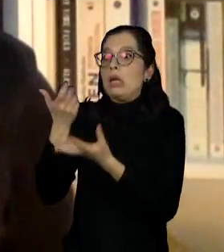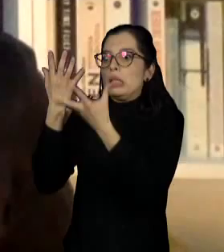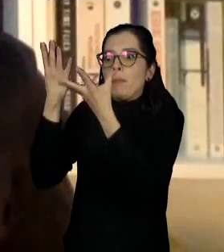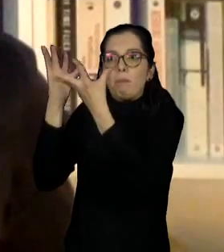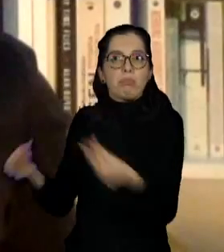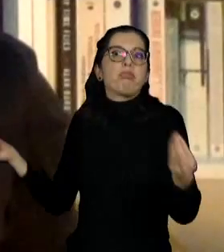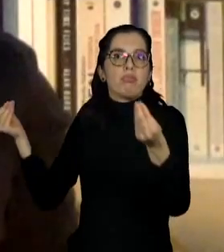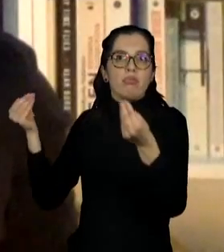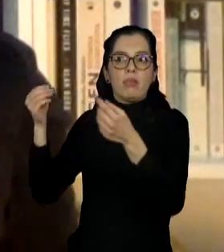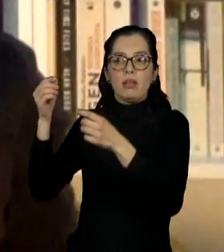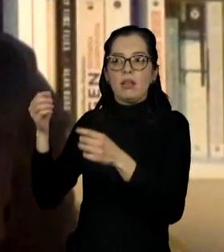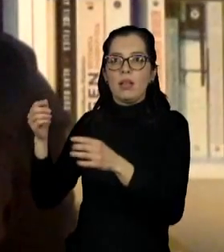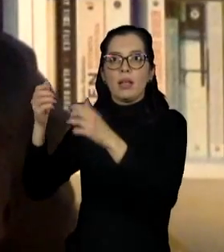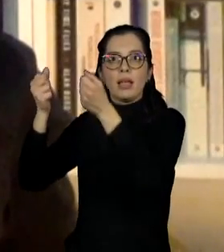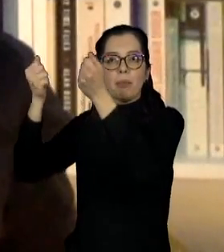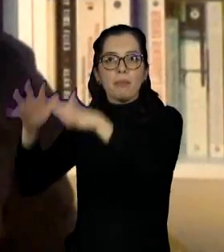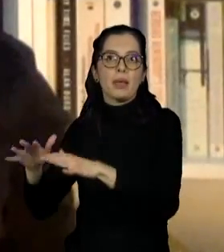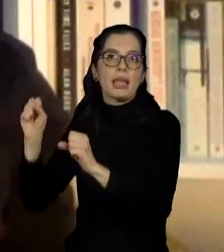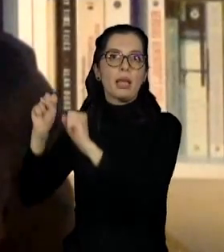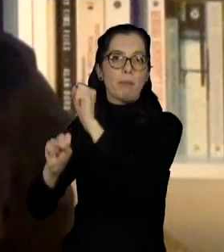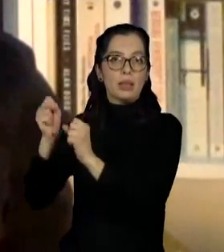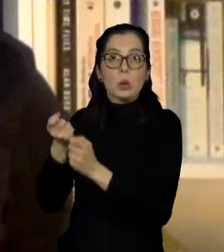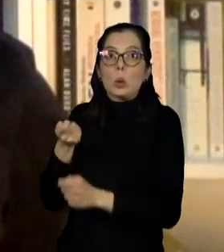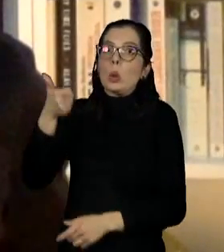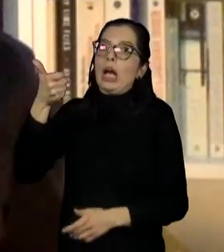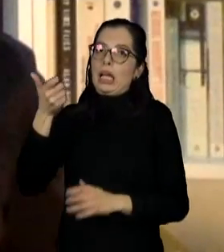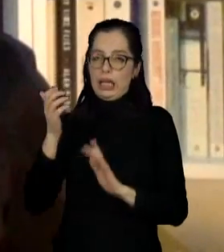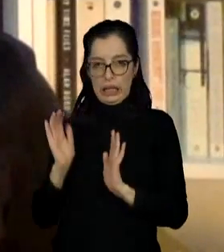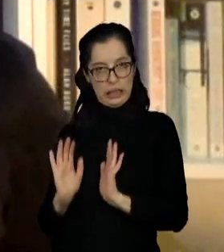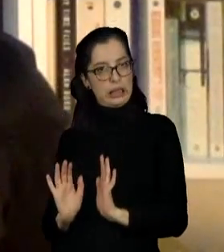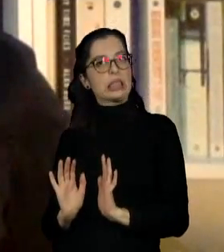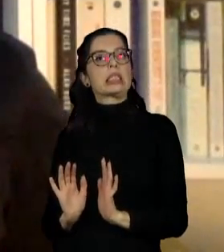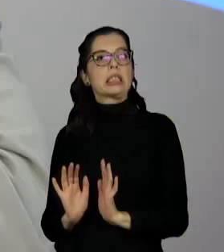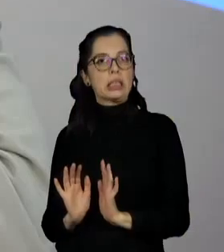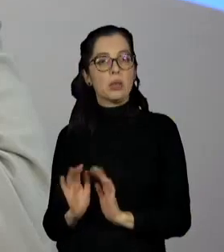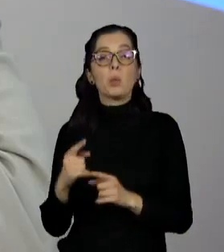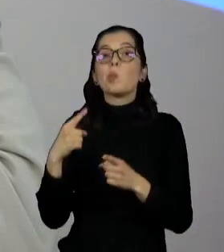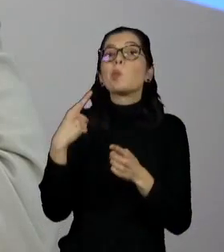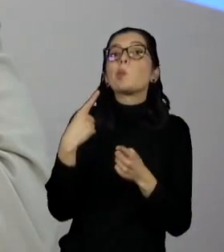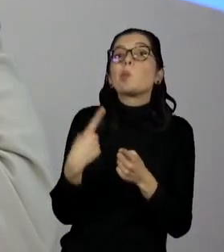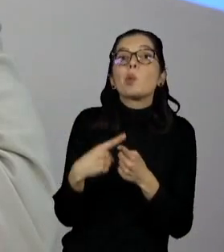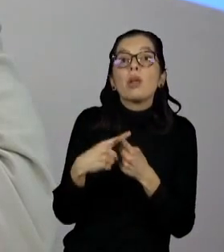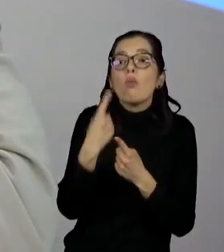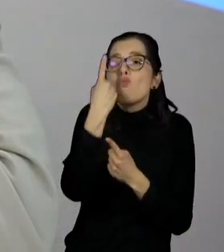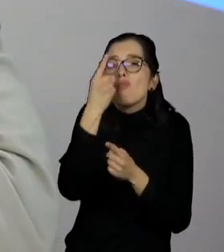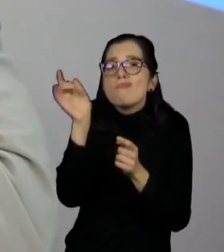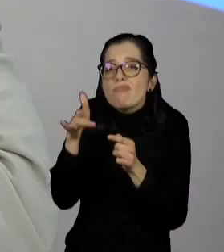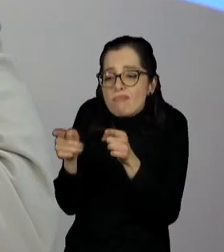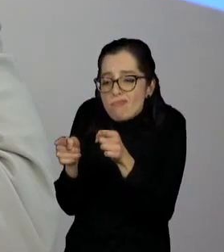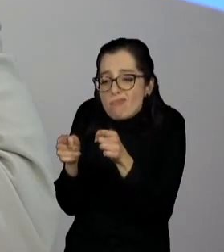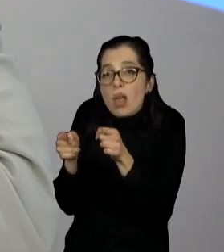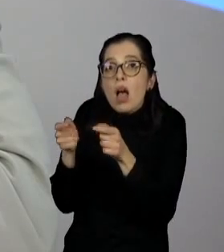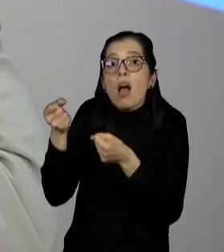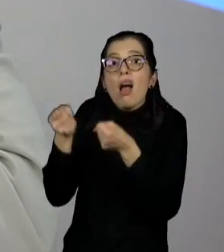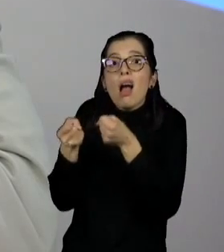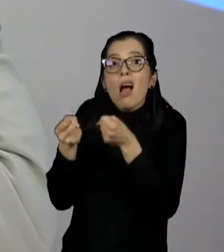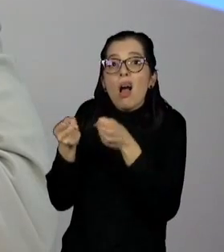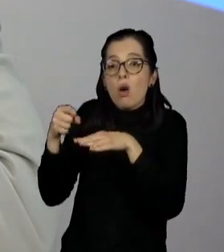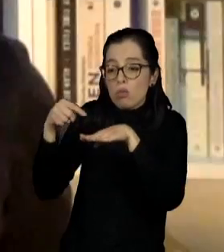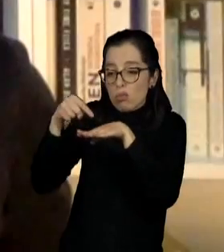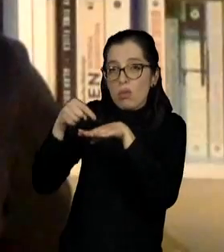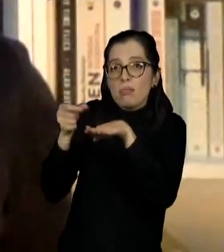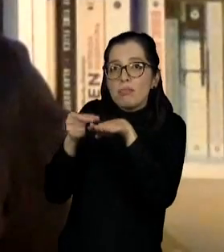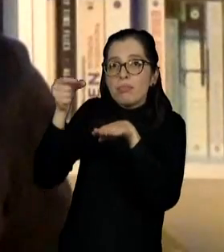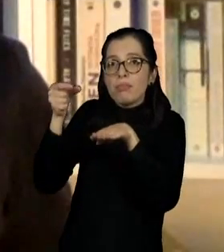the company was almost eradicated because one essential part of